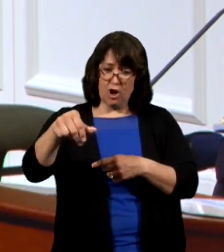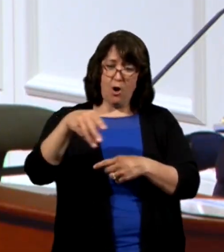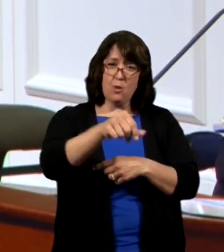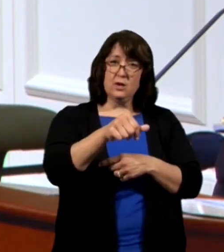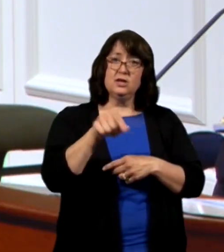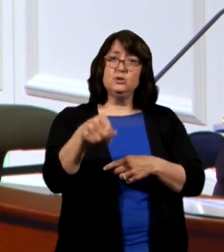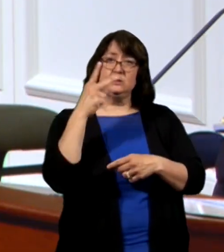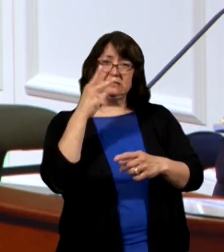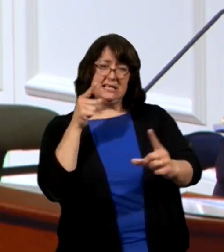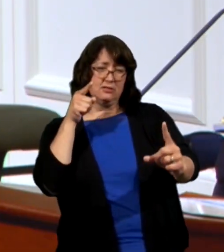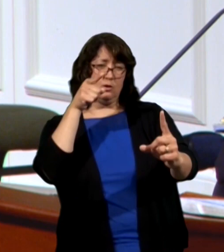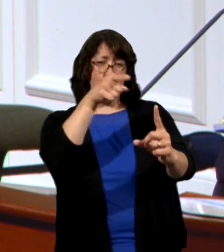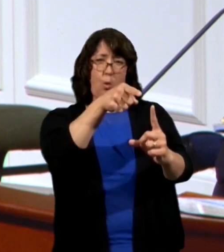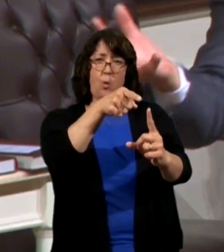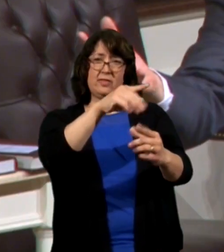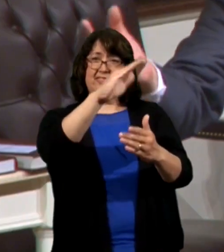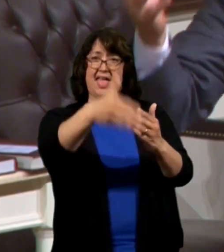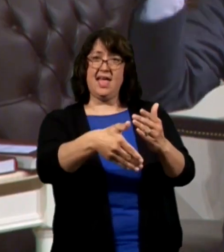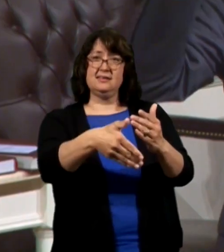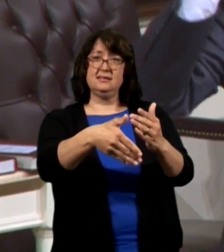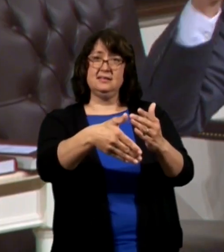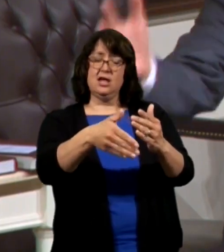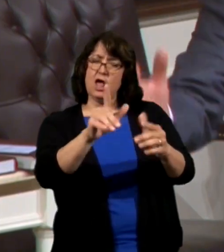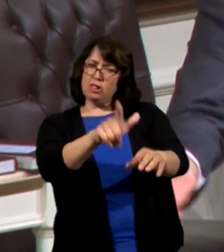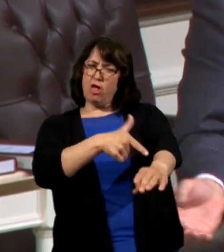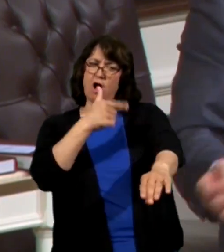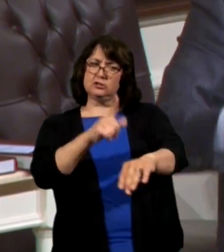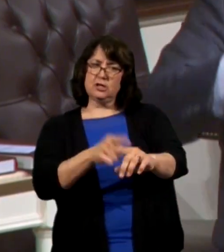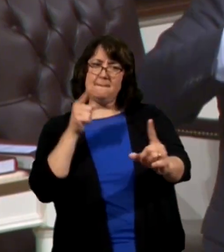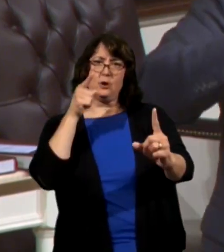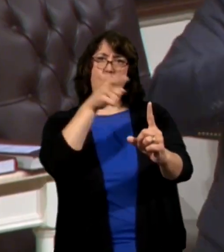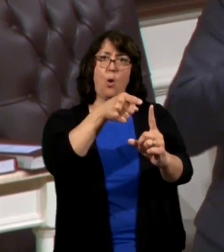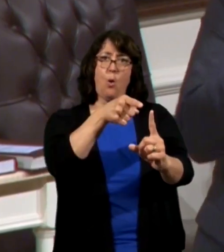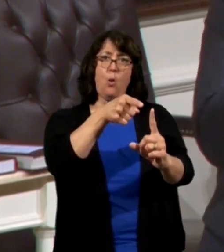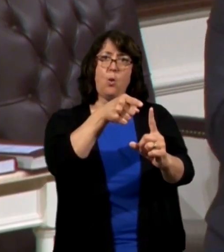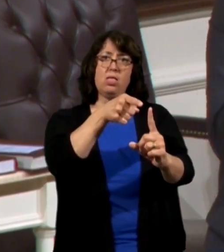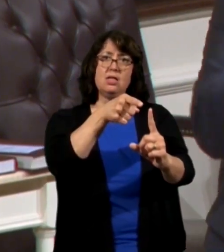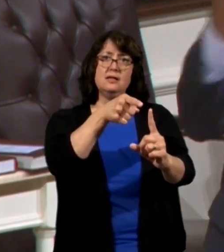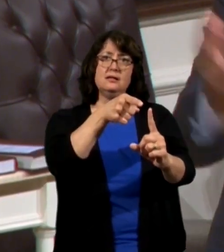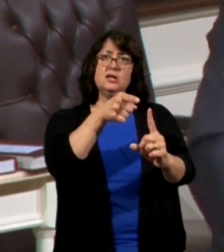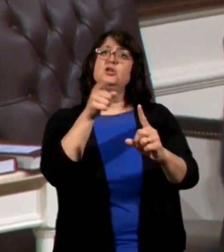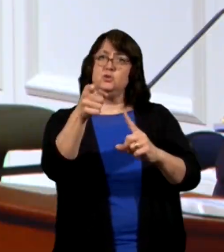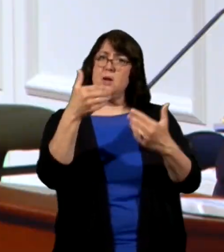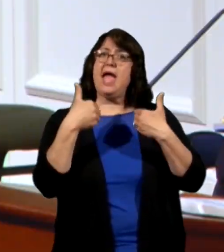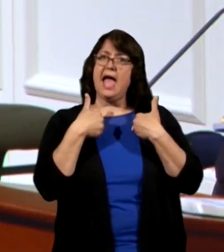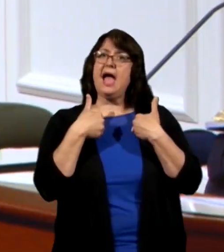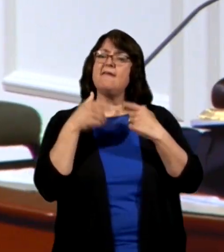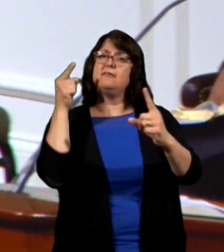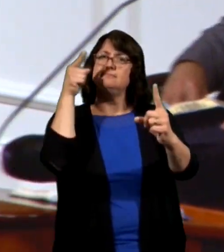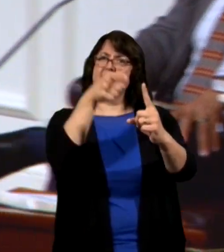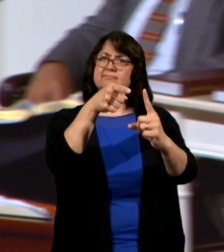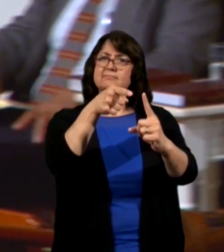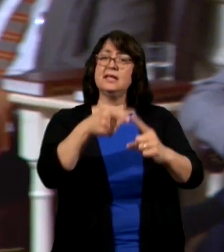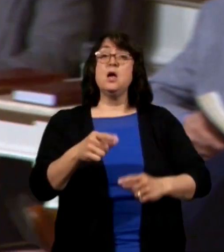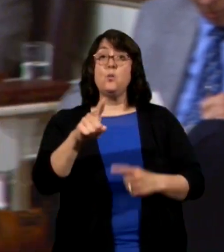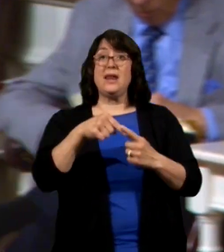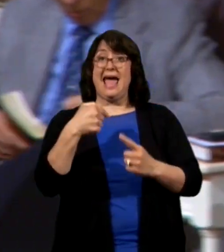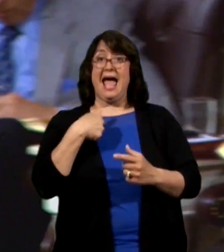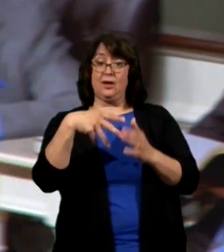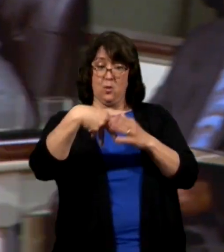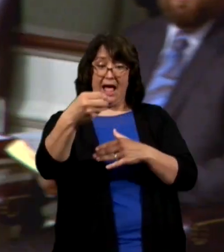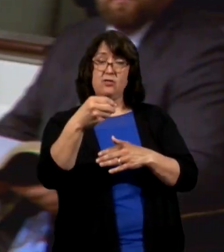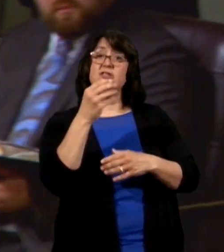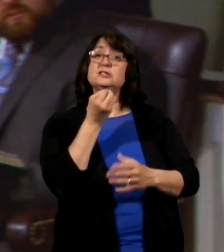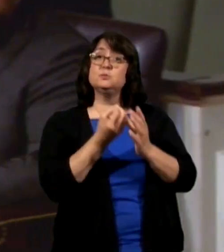in view. You have a long term goal. You have an ulterior motive. When I go out in the